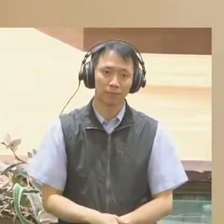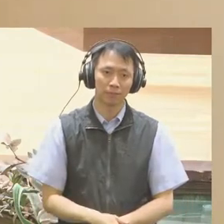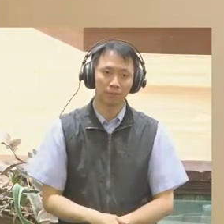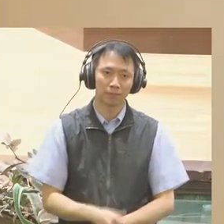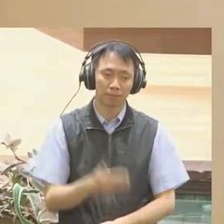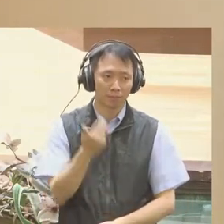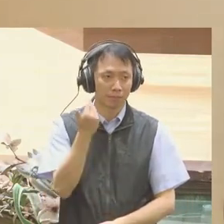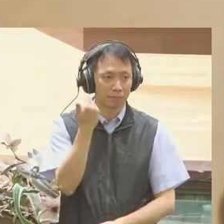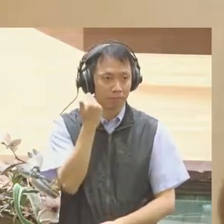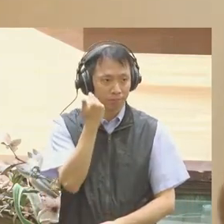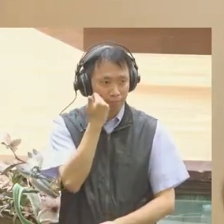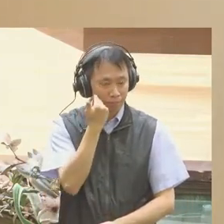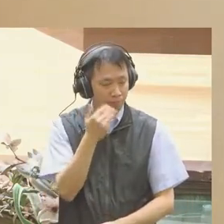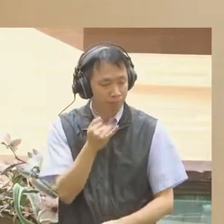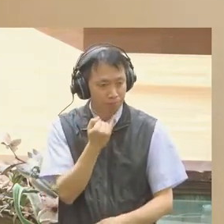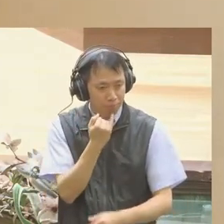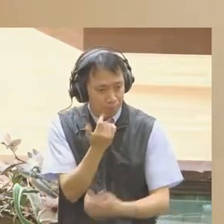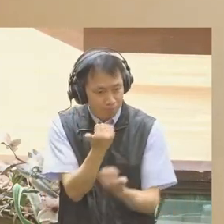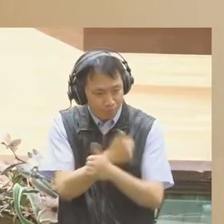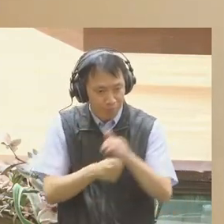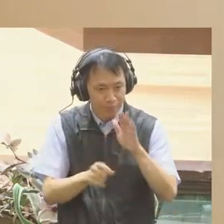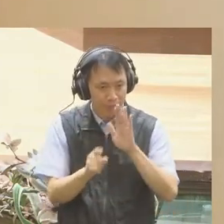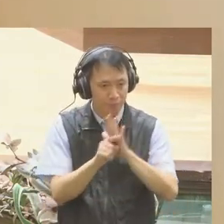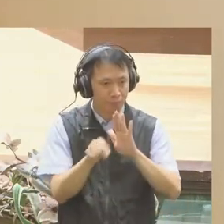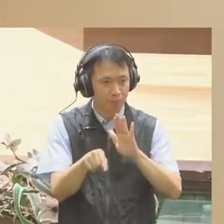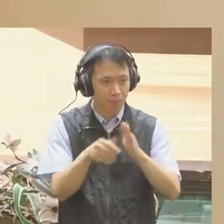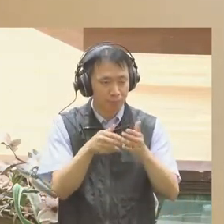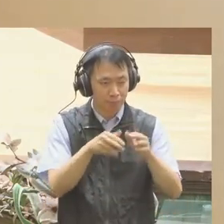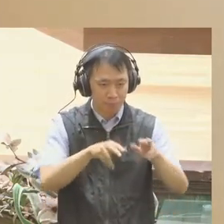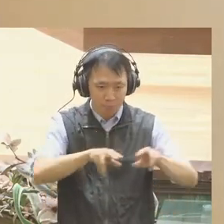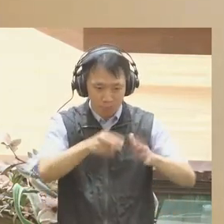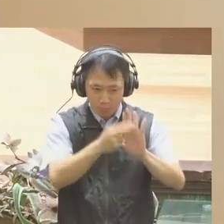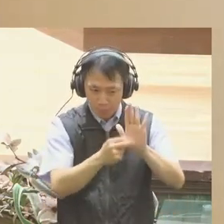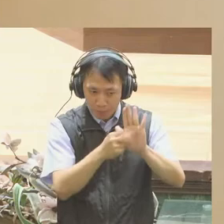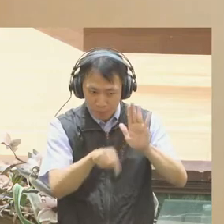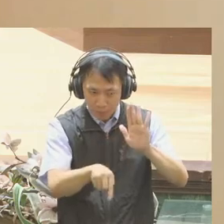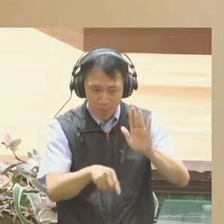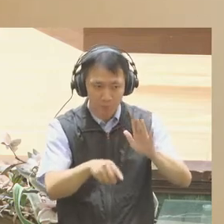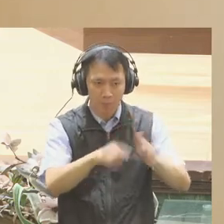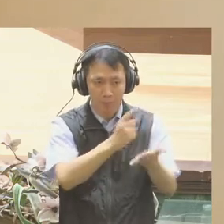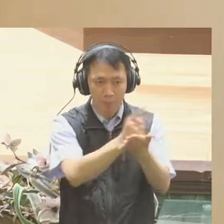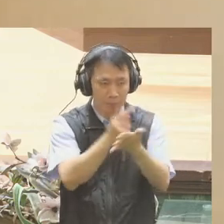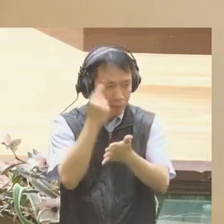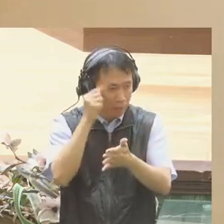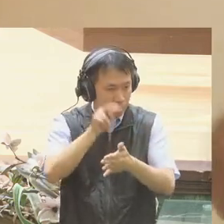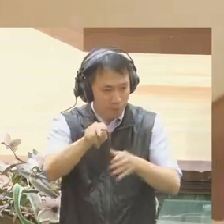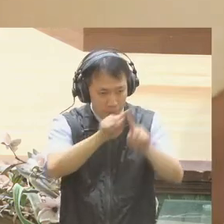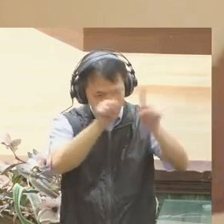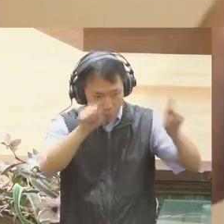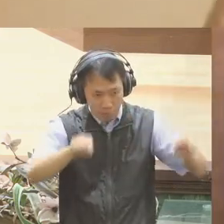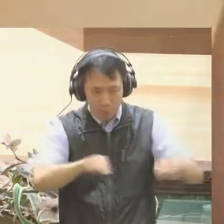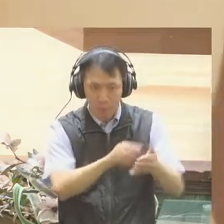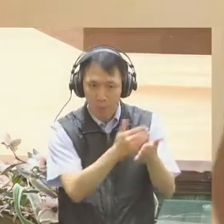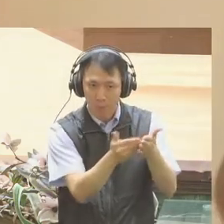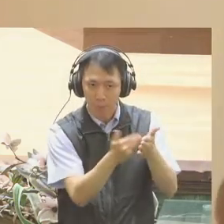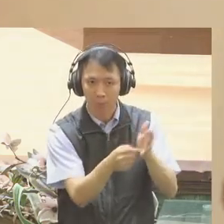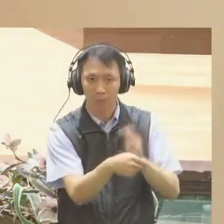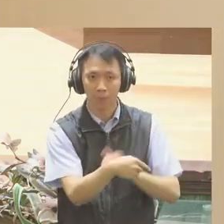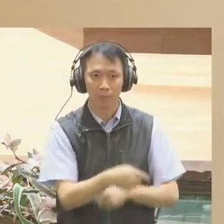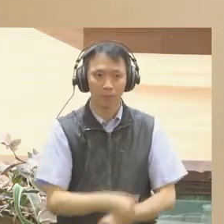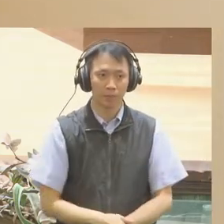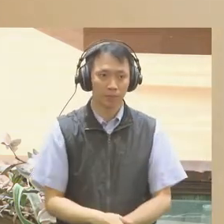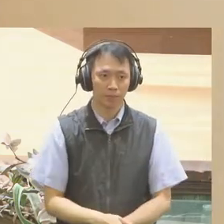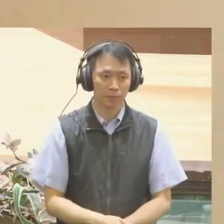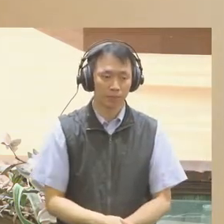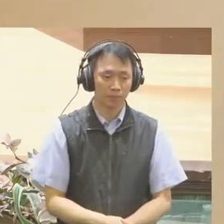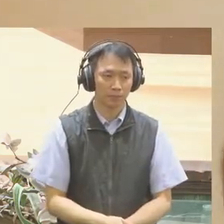we have some hints. There's one easy answer, though, not political parties. Parties, factions, have seen the public in